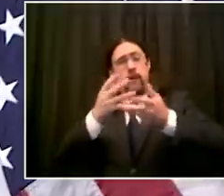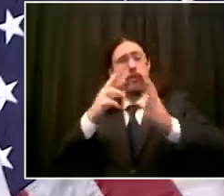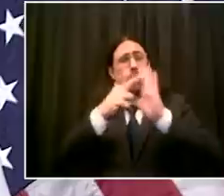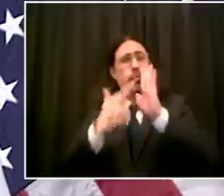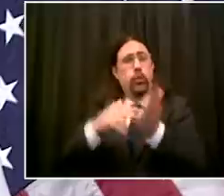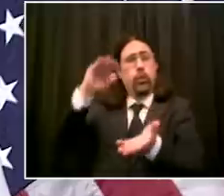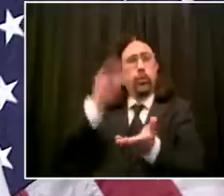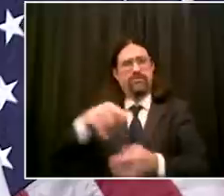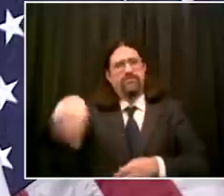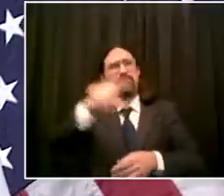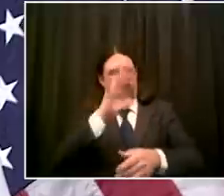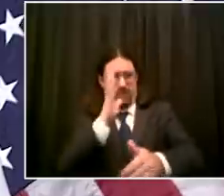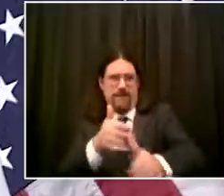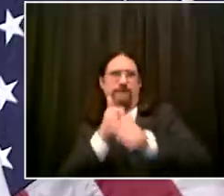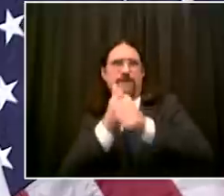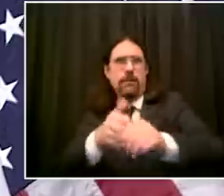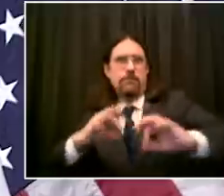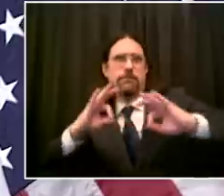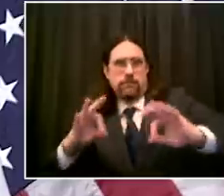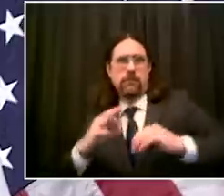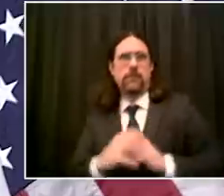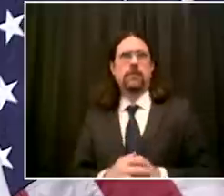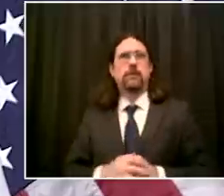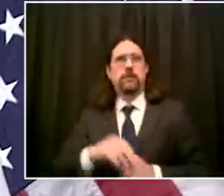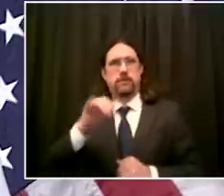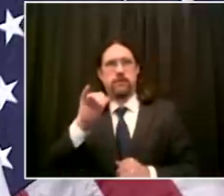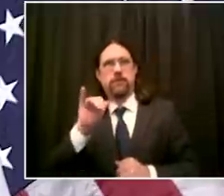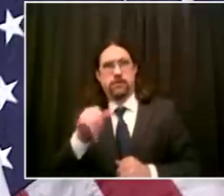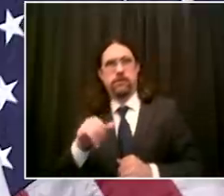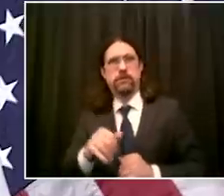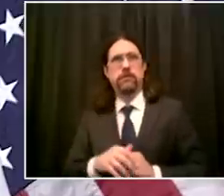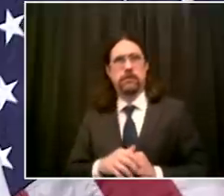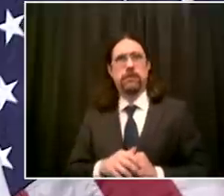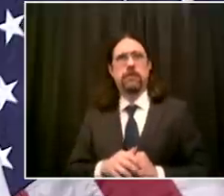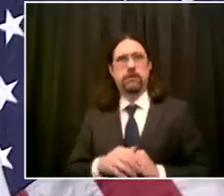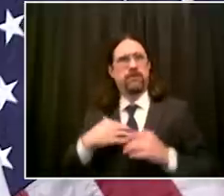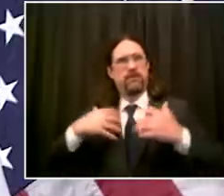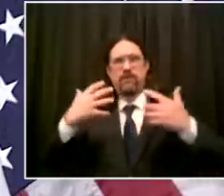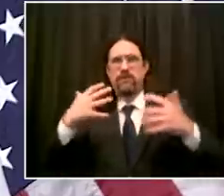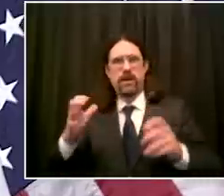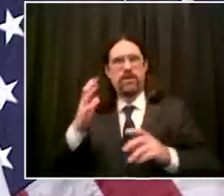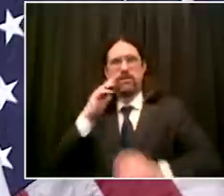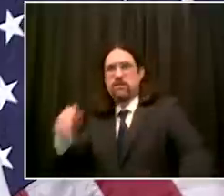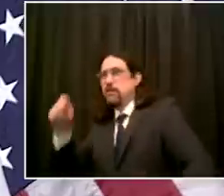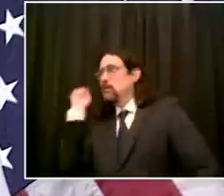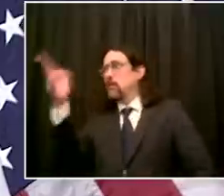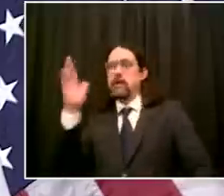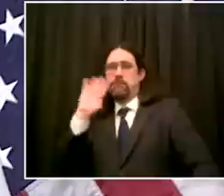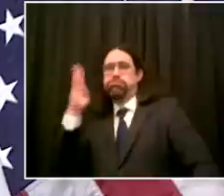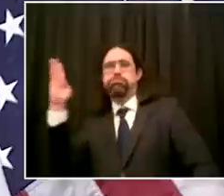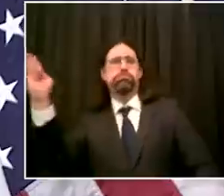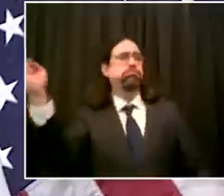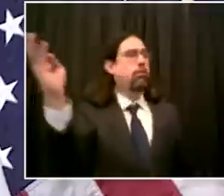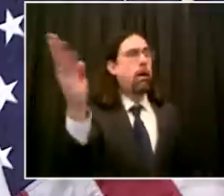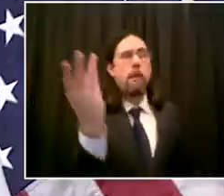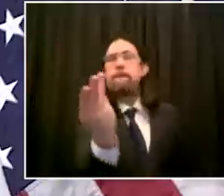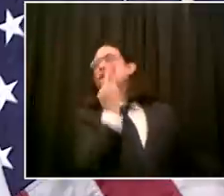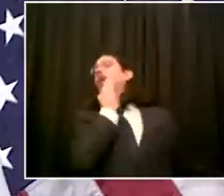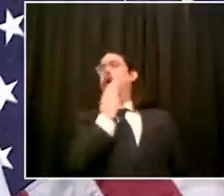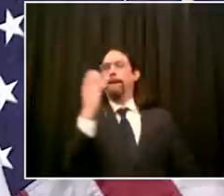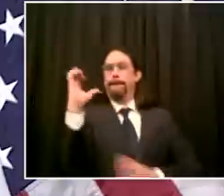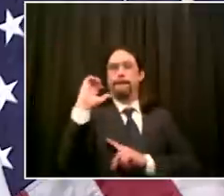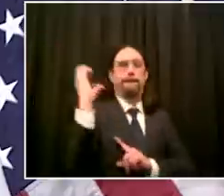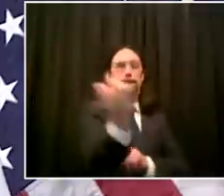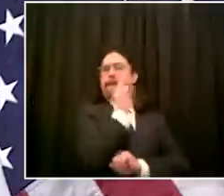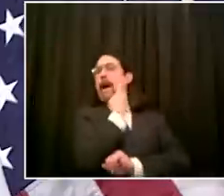so we're constantly trying to get it right and i believe it's a cardinal rule that our goal is to get it right